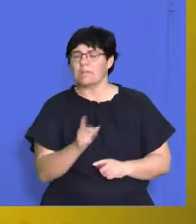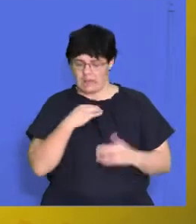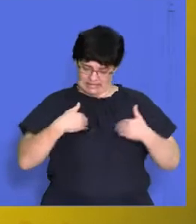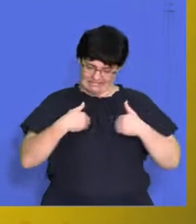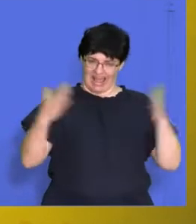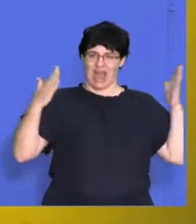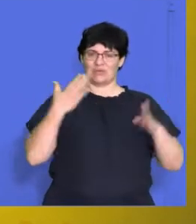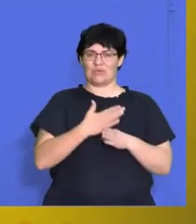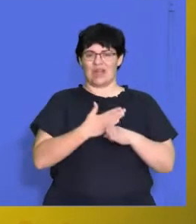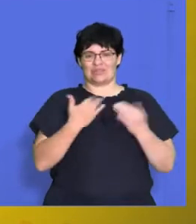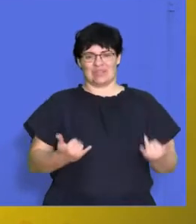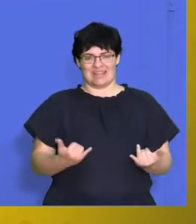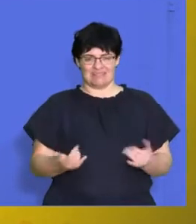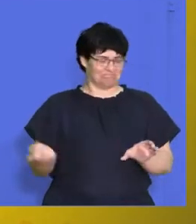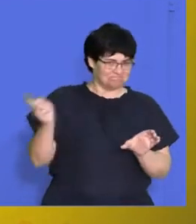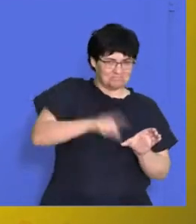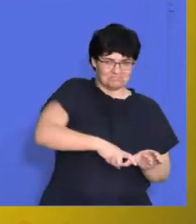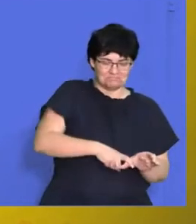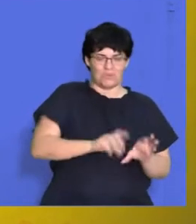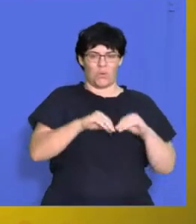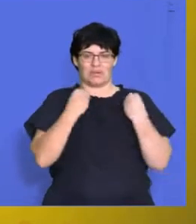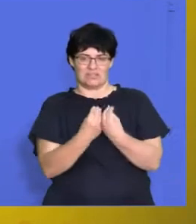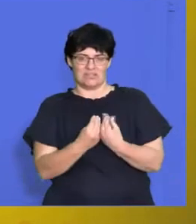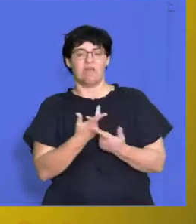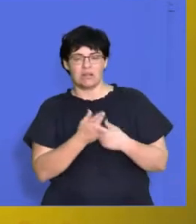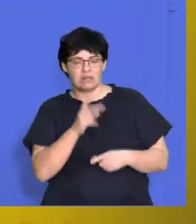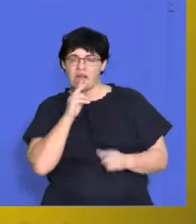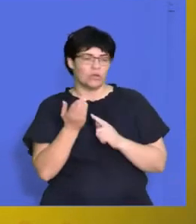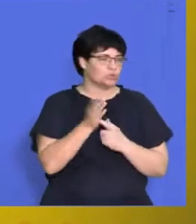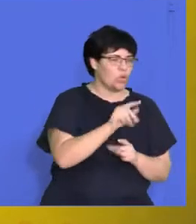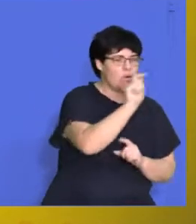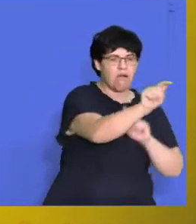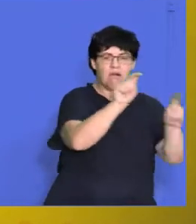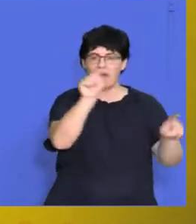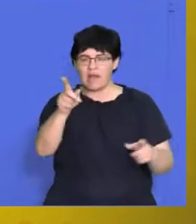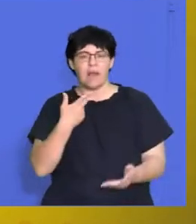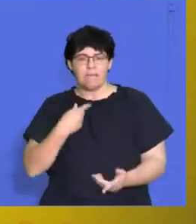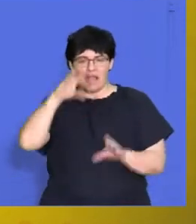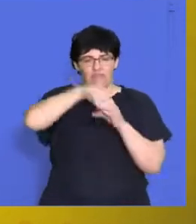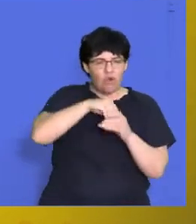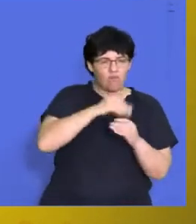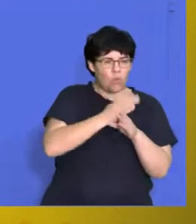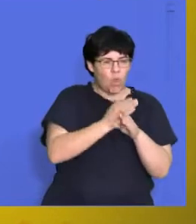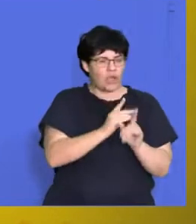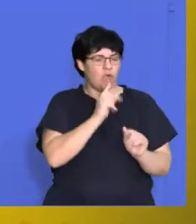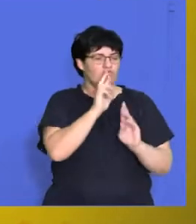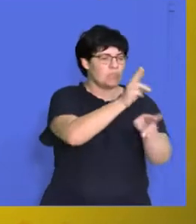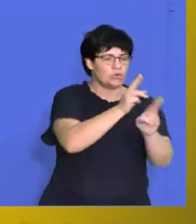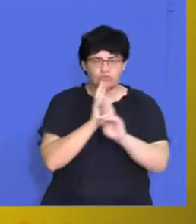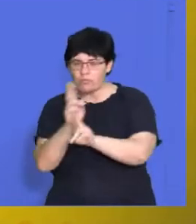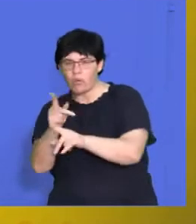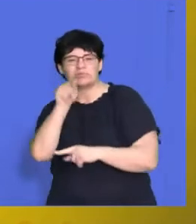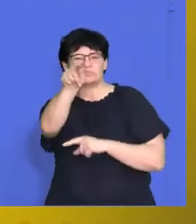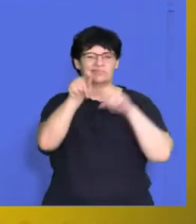start to join the organisation. So we go around and we show them how the organisation works and you explain